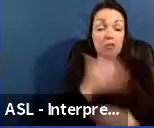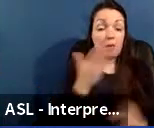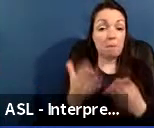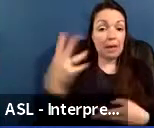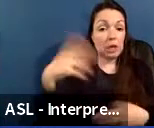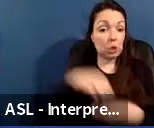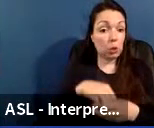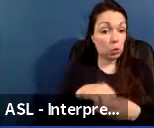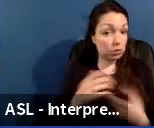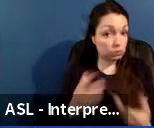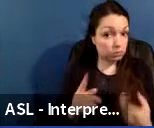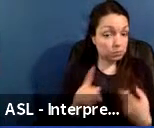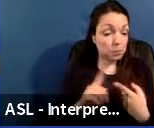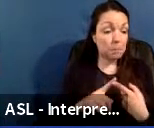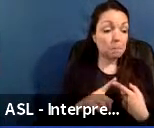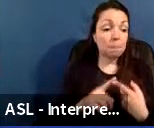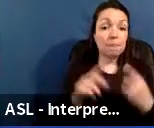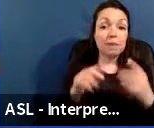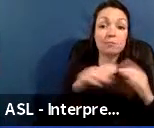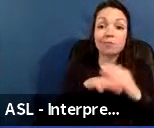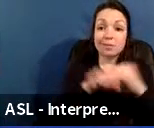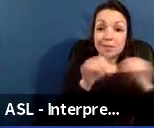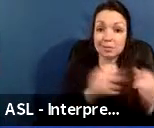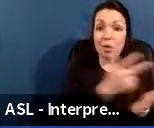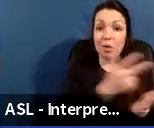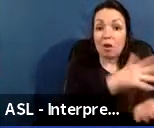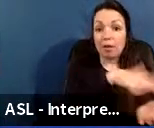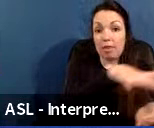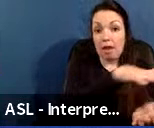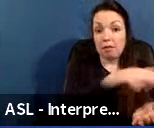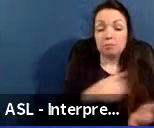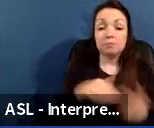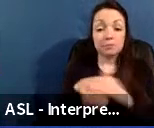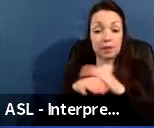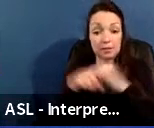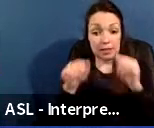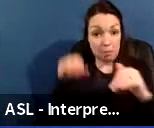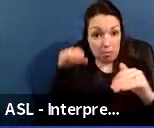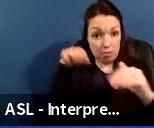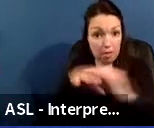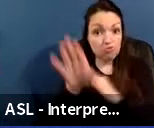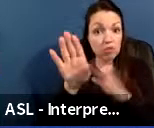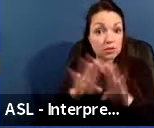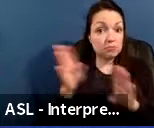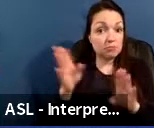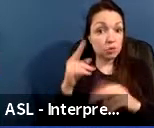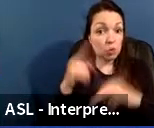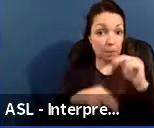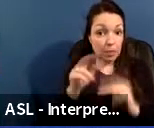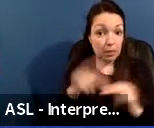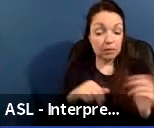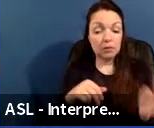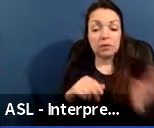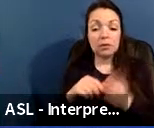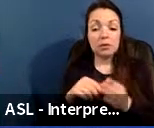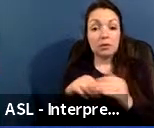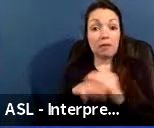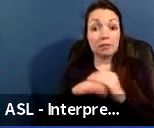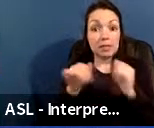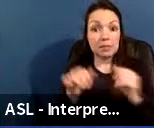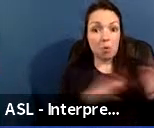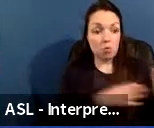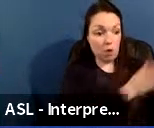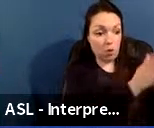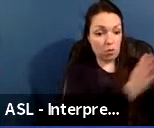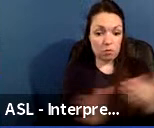more of the following. An accessible parking lot, an accessible entrance, an accessible route from the main entrance